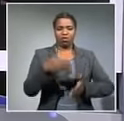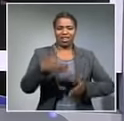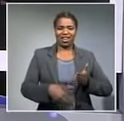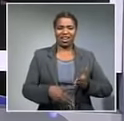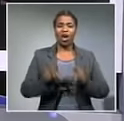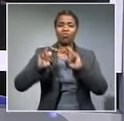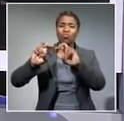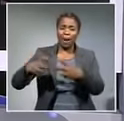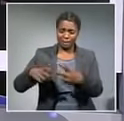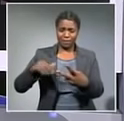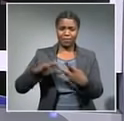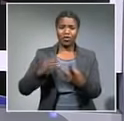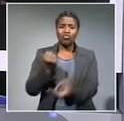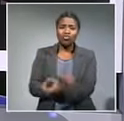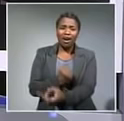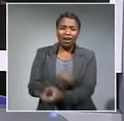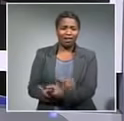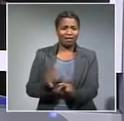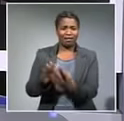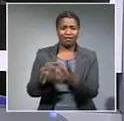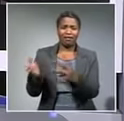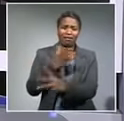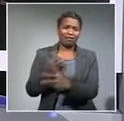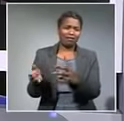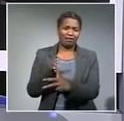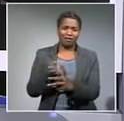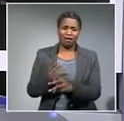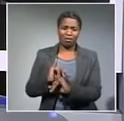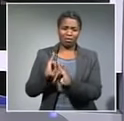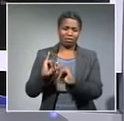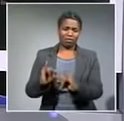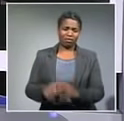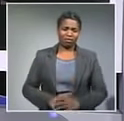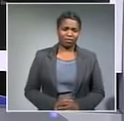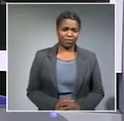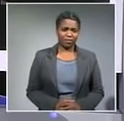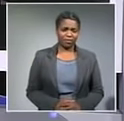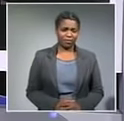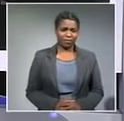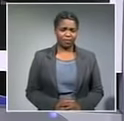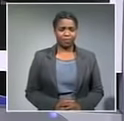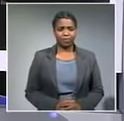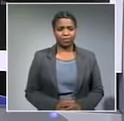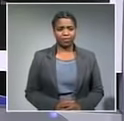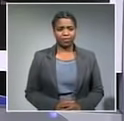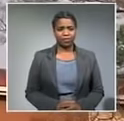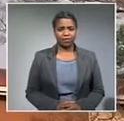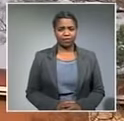been charged with rape drug possession and assault with intent to do grievous bodily harm Erin Bates has the details